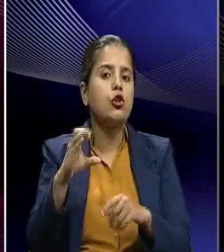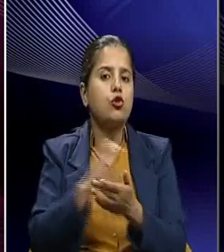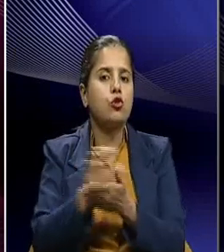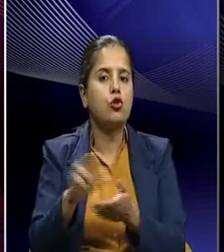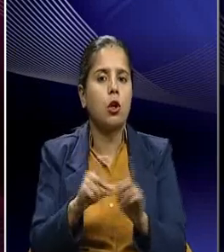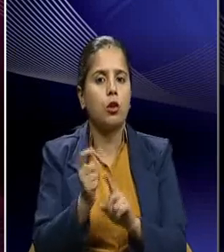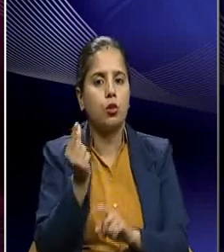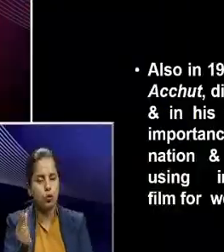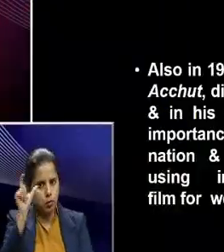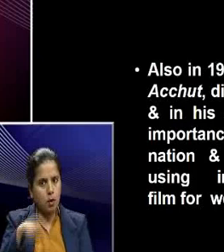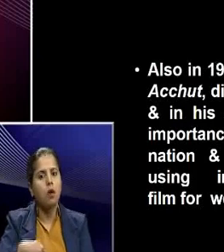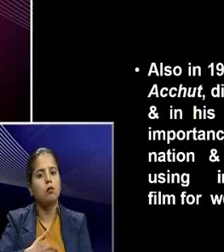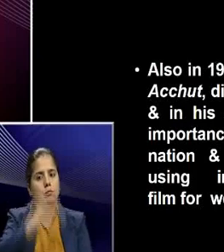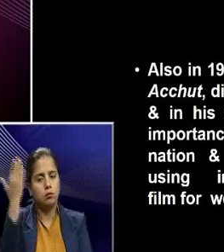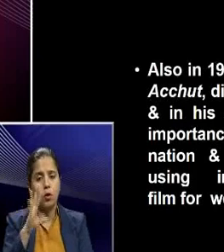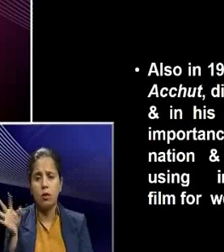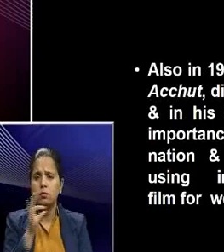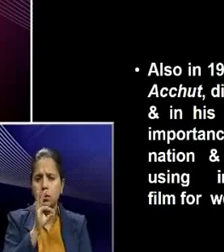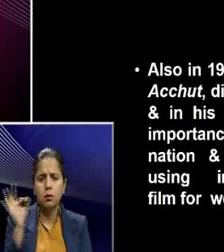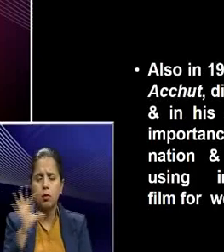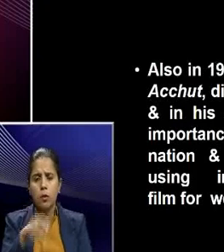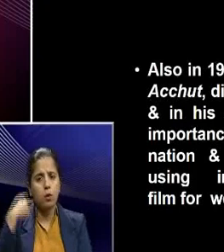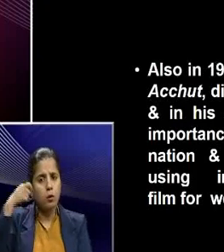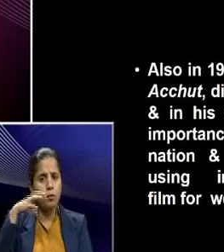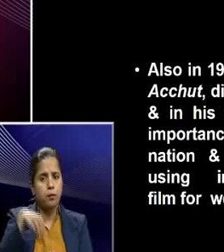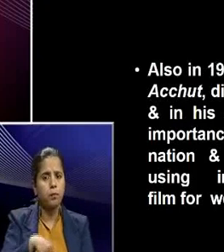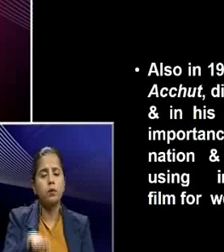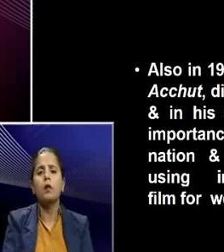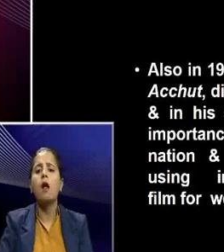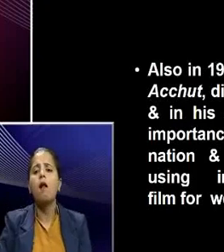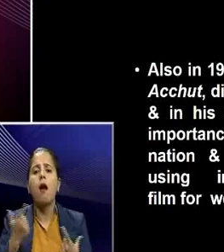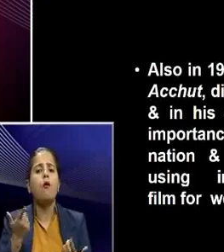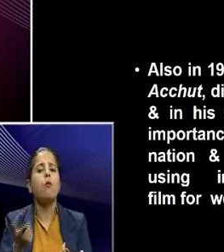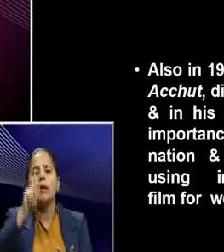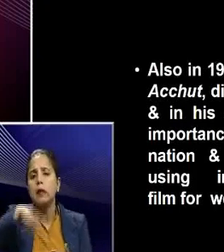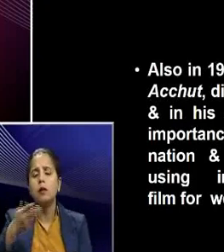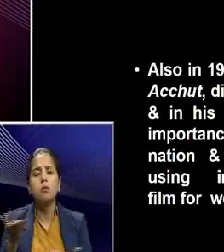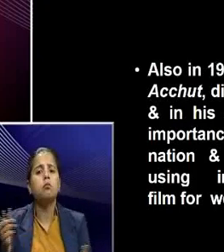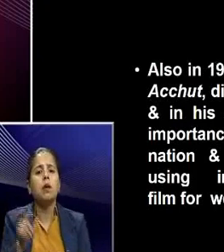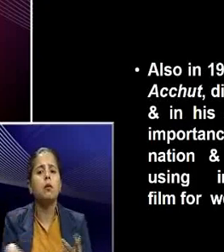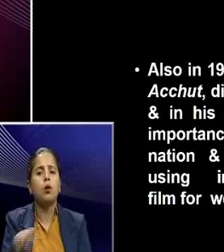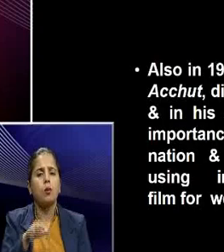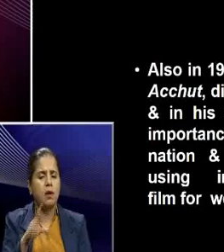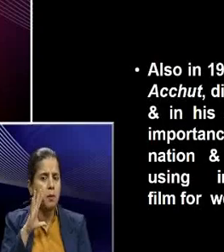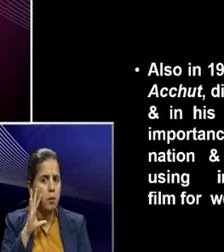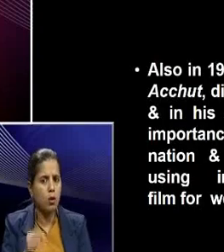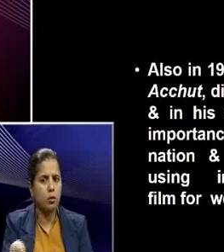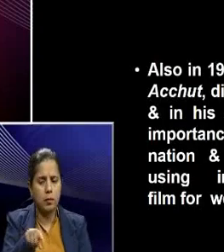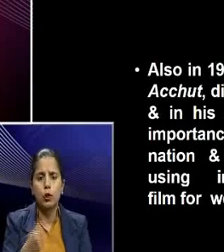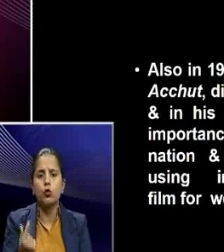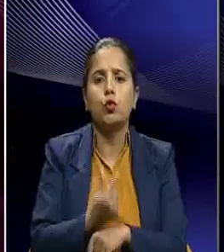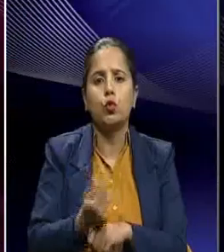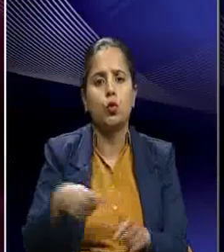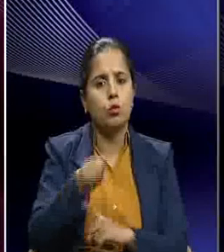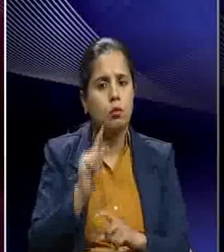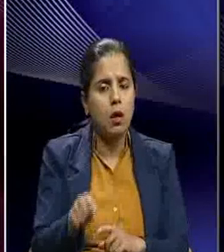And in his speech he referred to the vital importance of cinema in the life of a nation. And stressed the necessity of using the immense